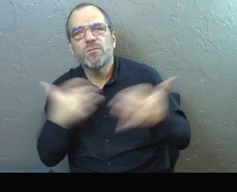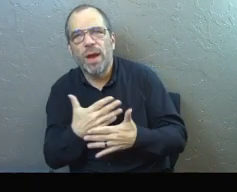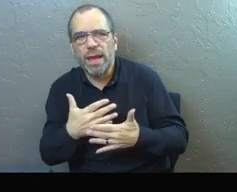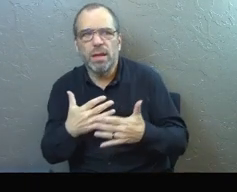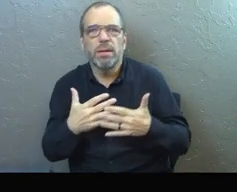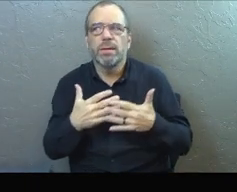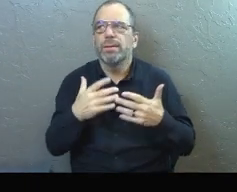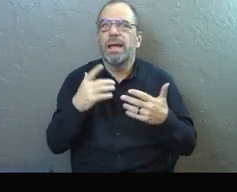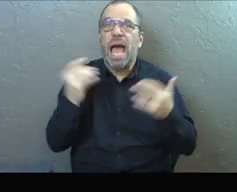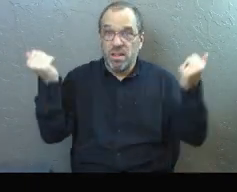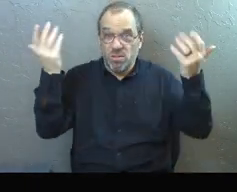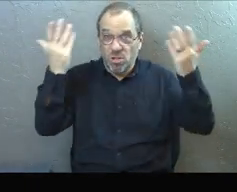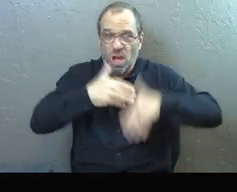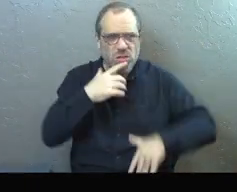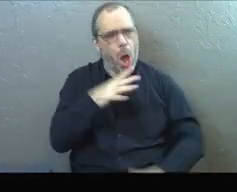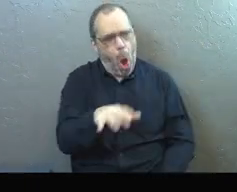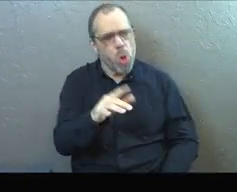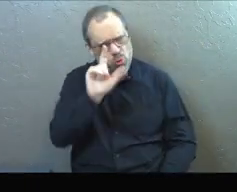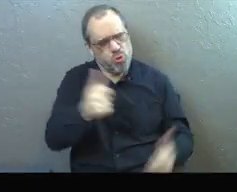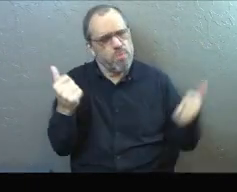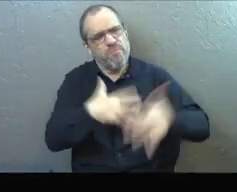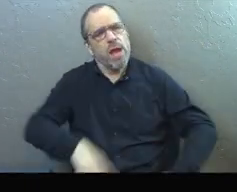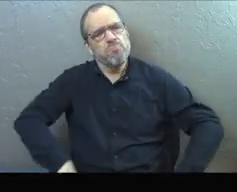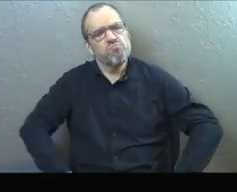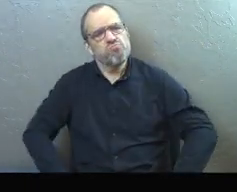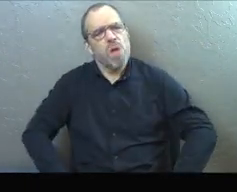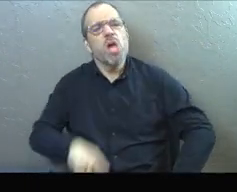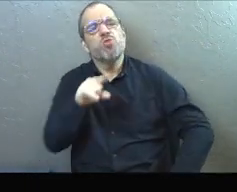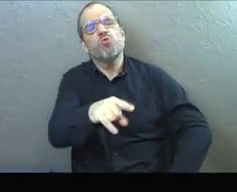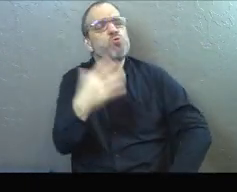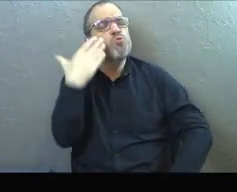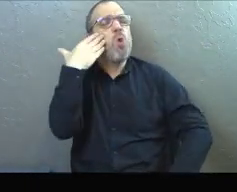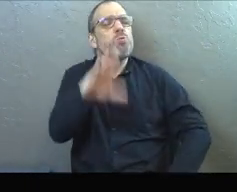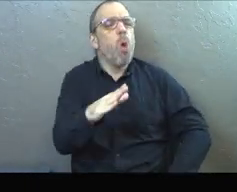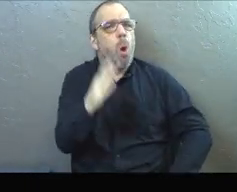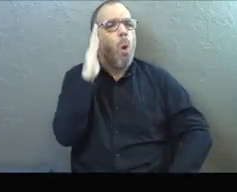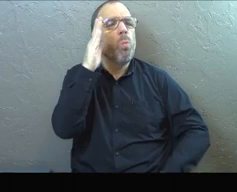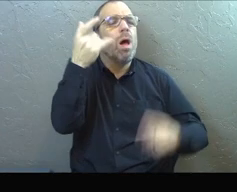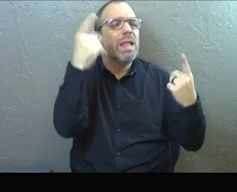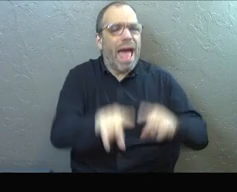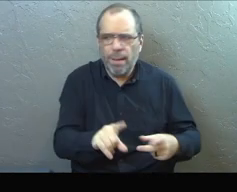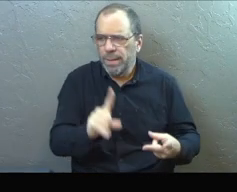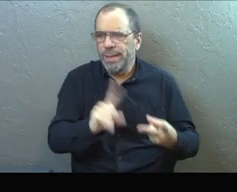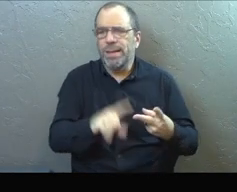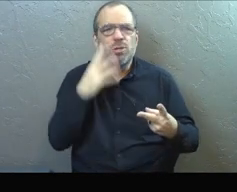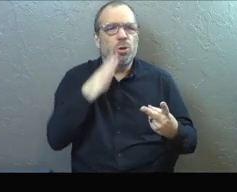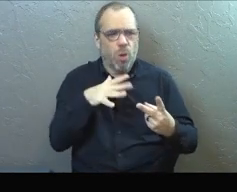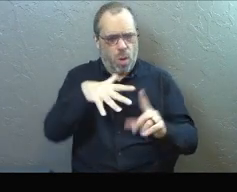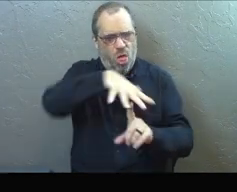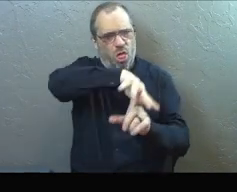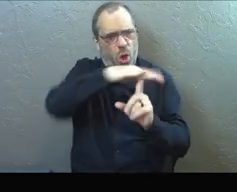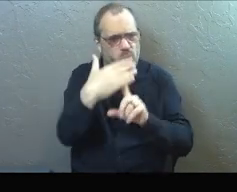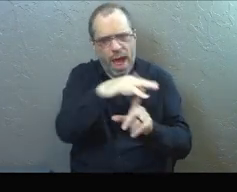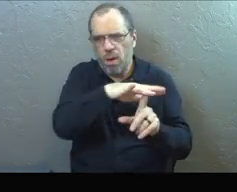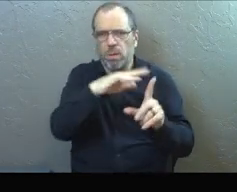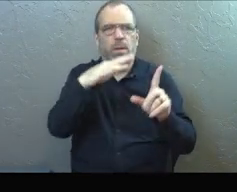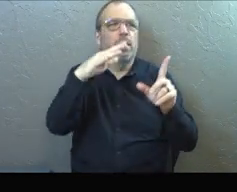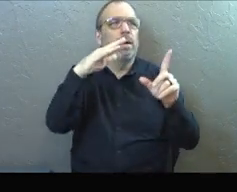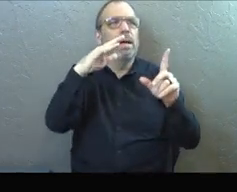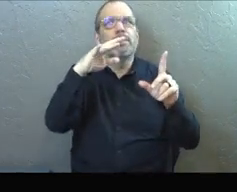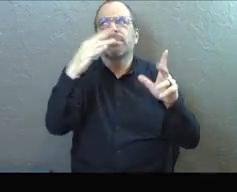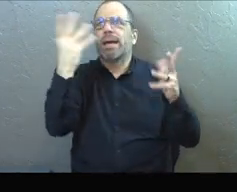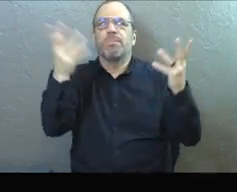There's fear. the darkness is telling us you should be afraid because you don't know what's going to happen. You don't know what's around you. You don't know.